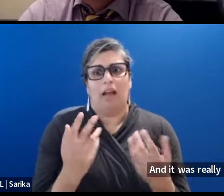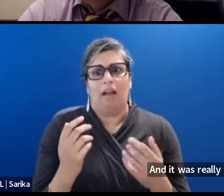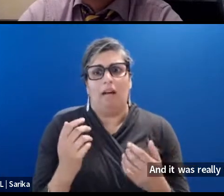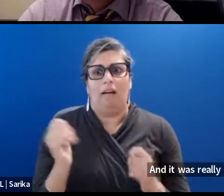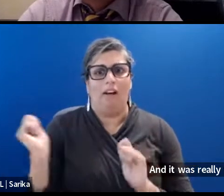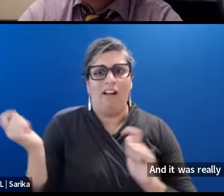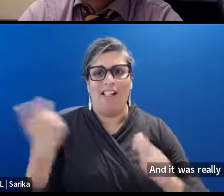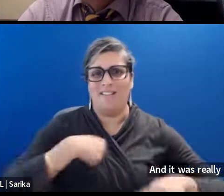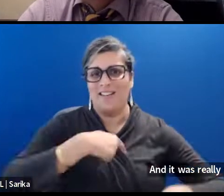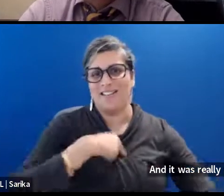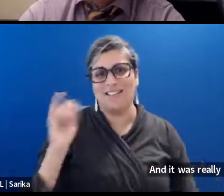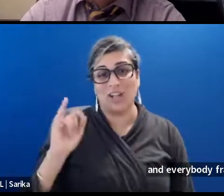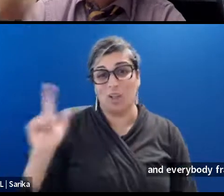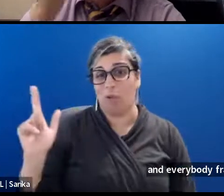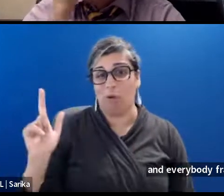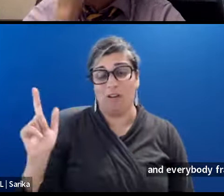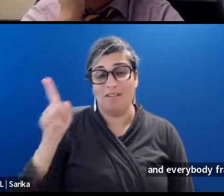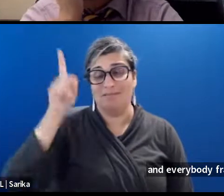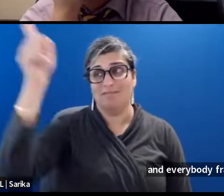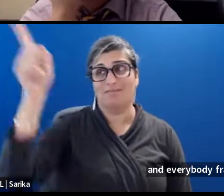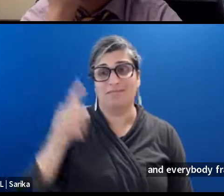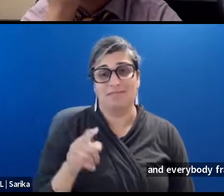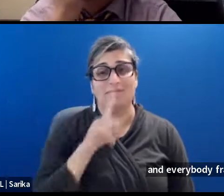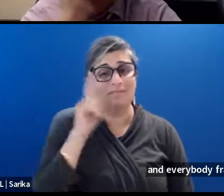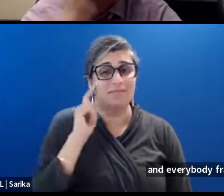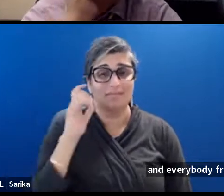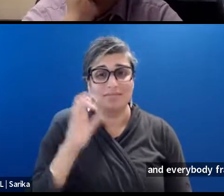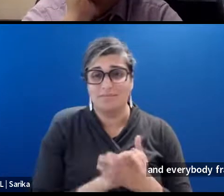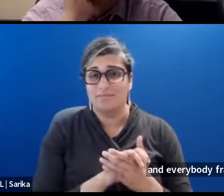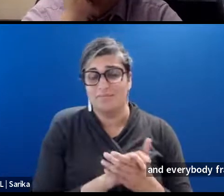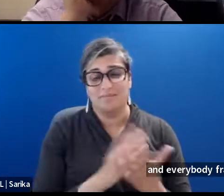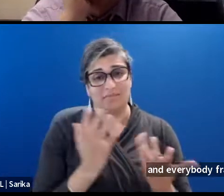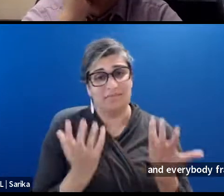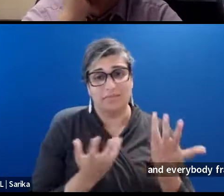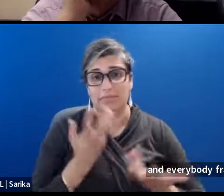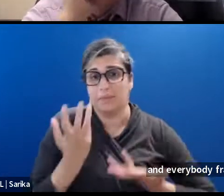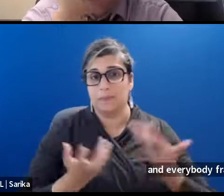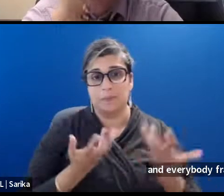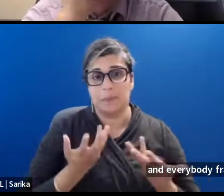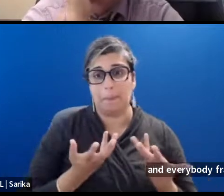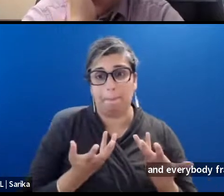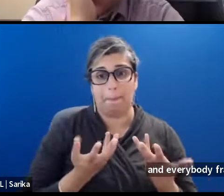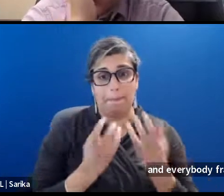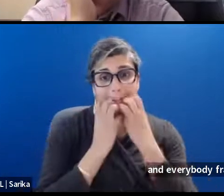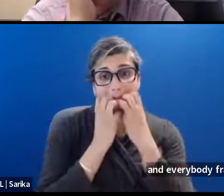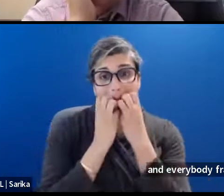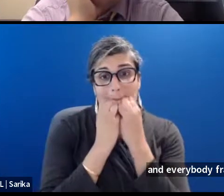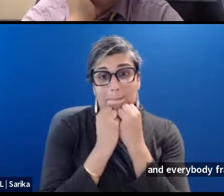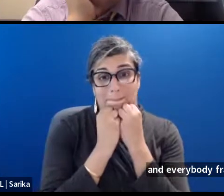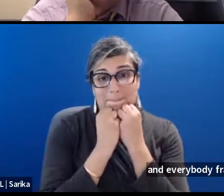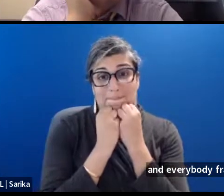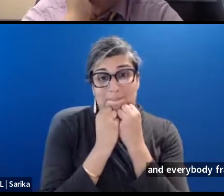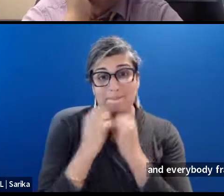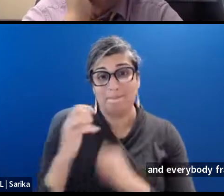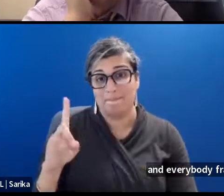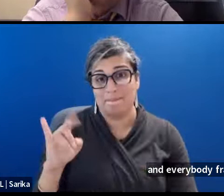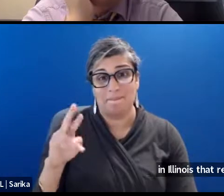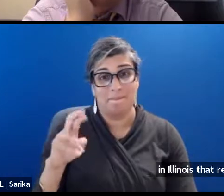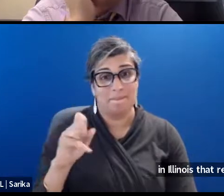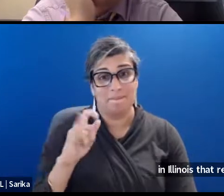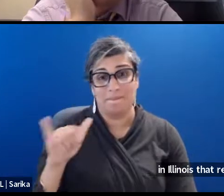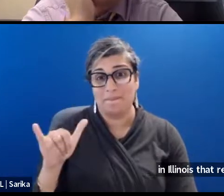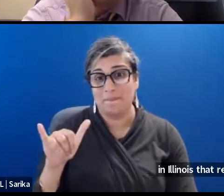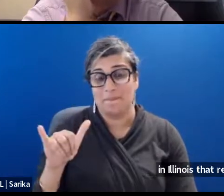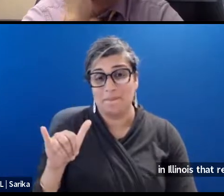of us in Illinois that really, um, believe in the, um, value of diversity in all of